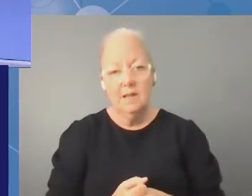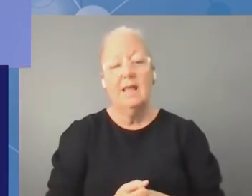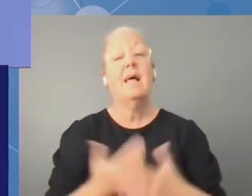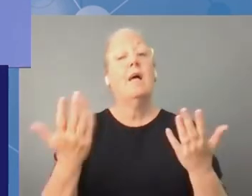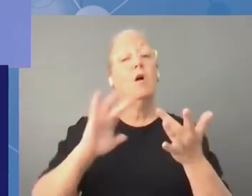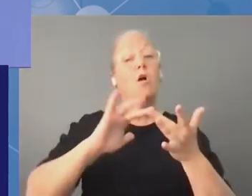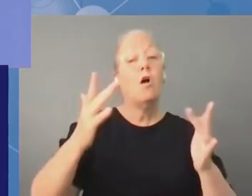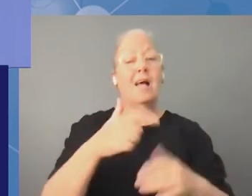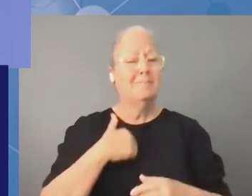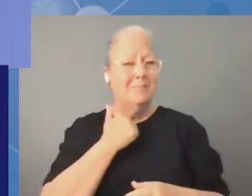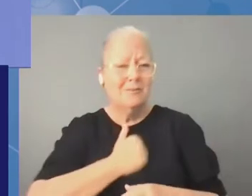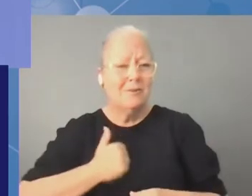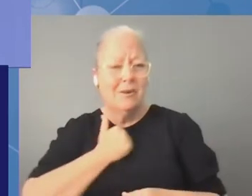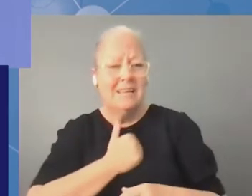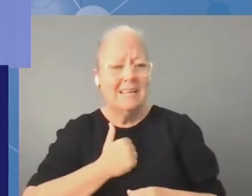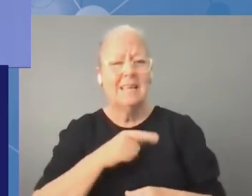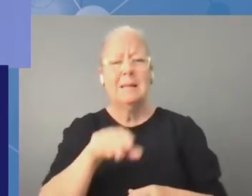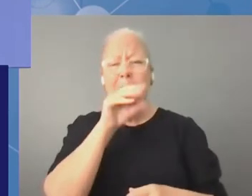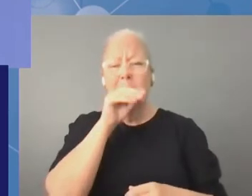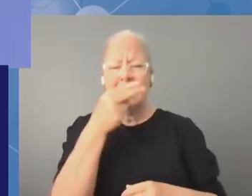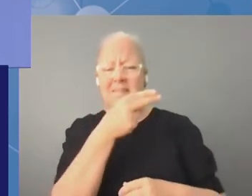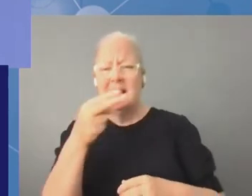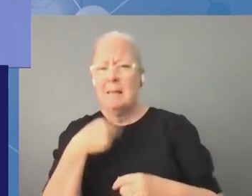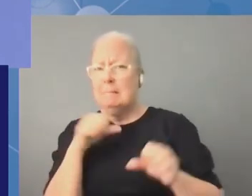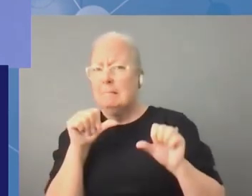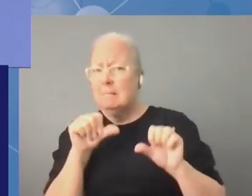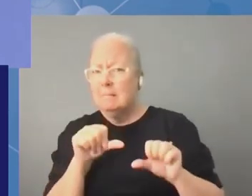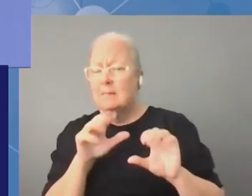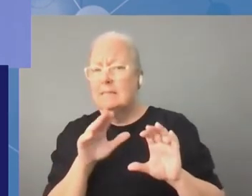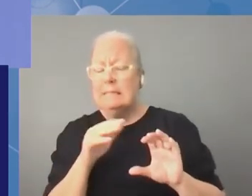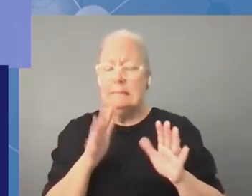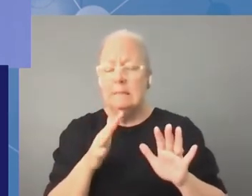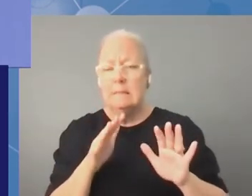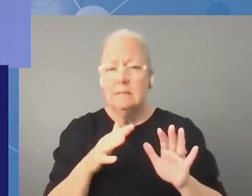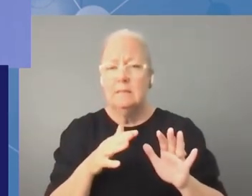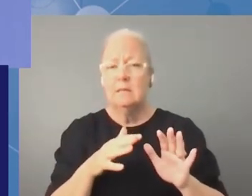if i'm not pronouncing your name properly and um it's um fio